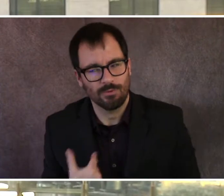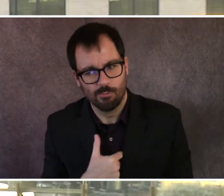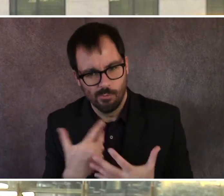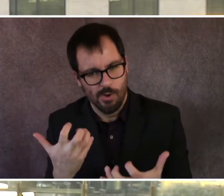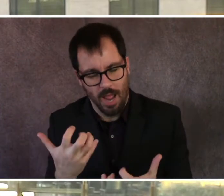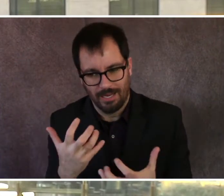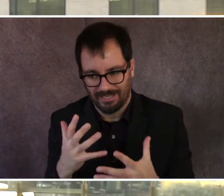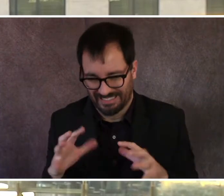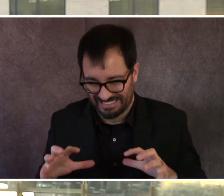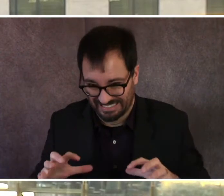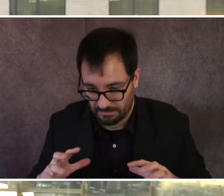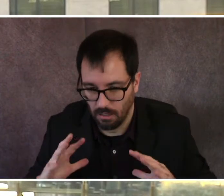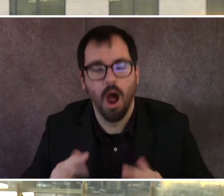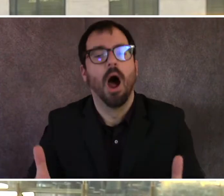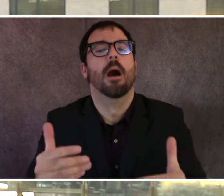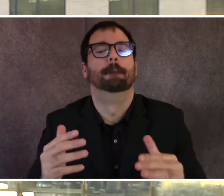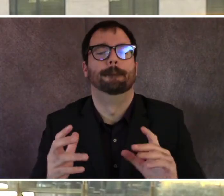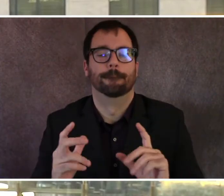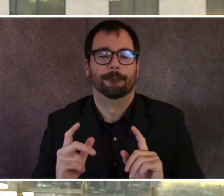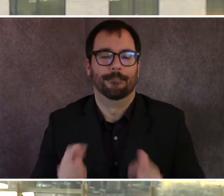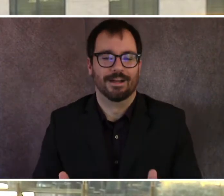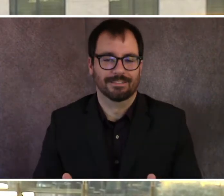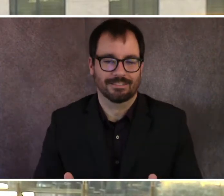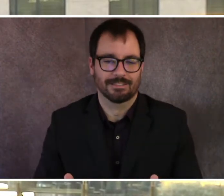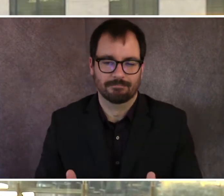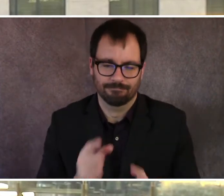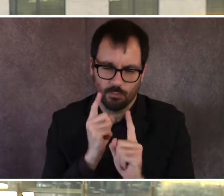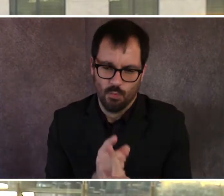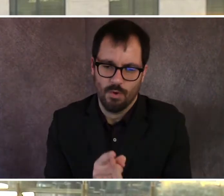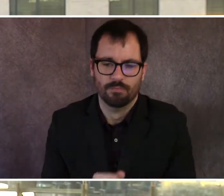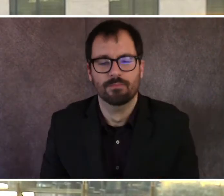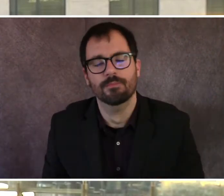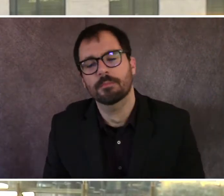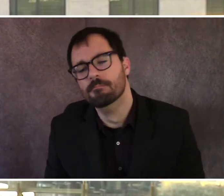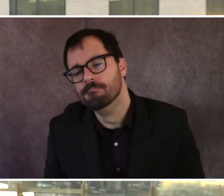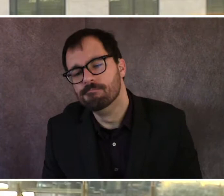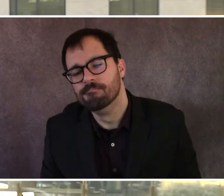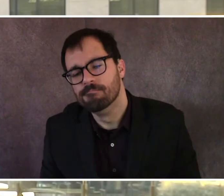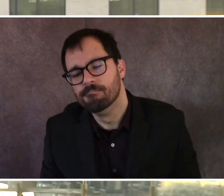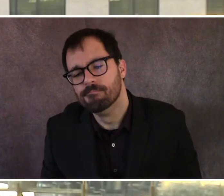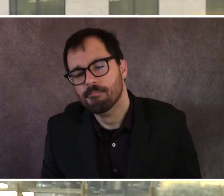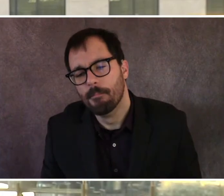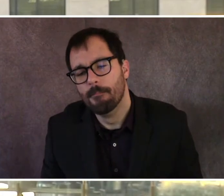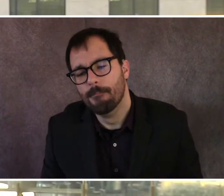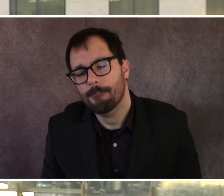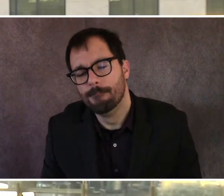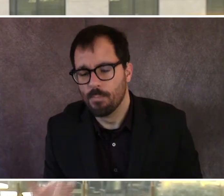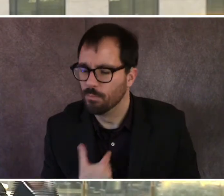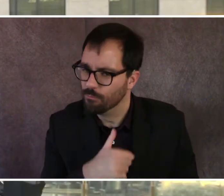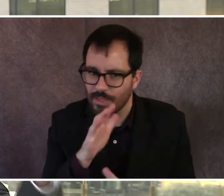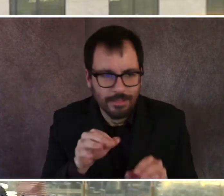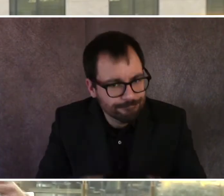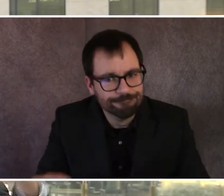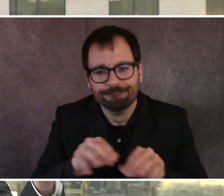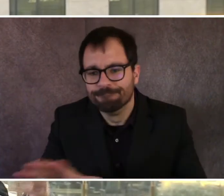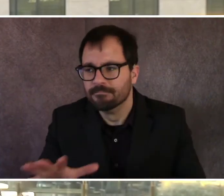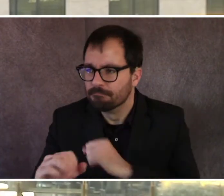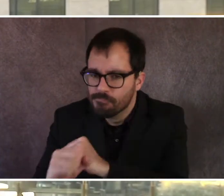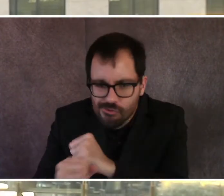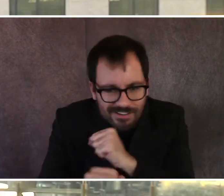Yeah, we're not sending the message today. We're going to be sending the message. We're going to be building a message and we're going to be marketing as we're getting safer. So there's